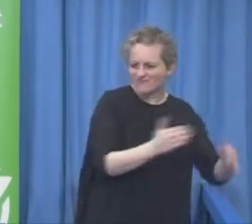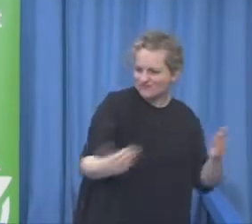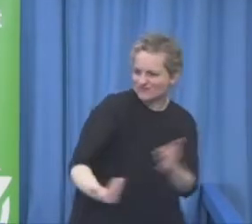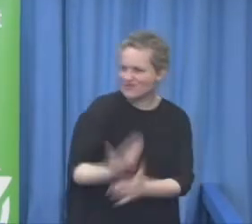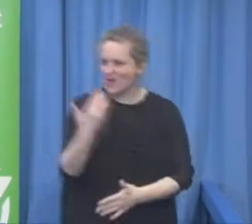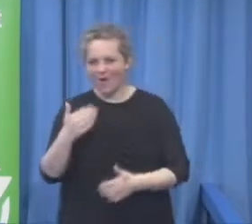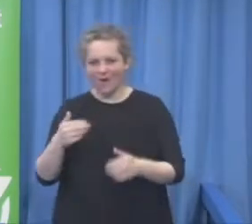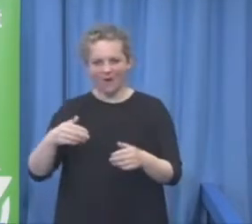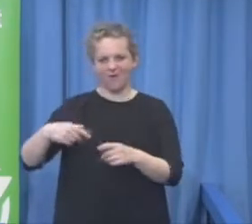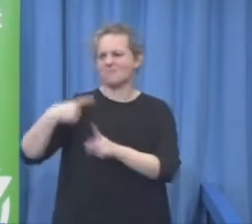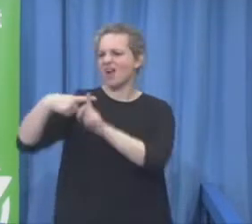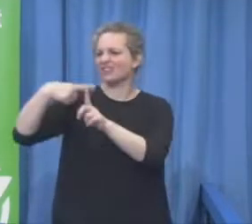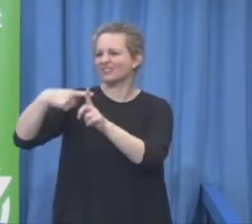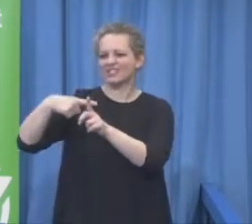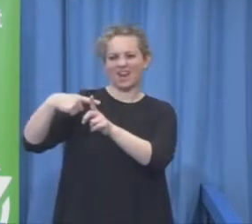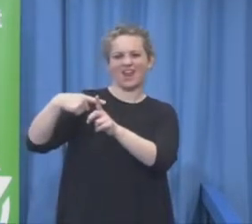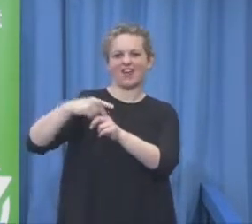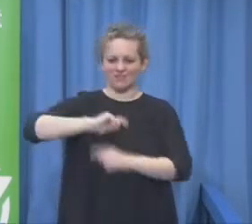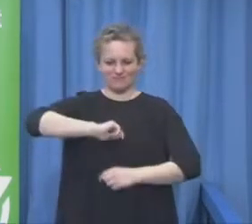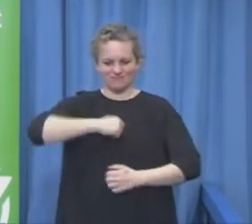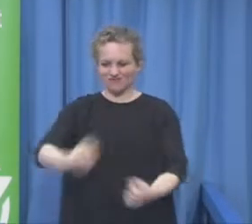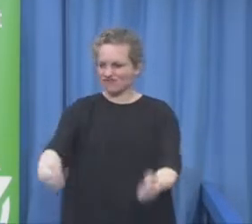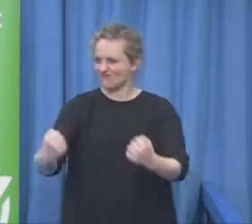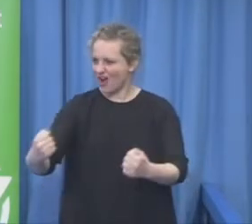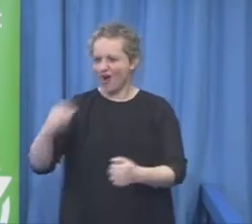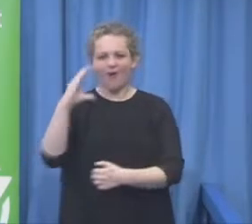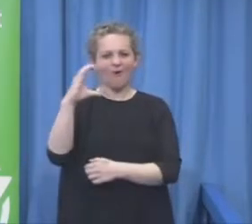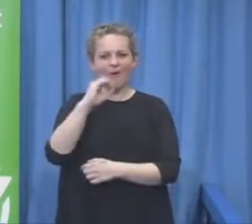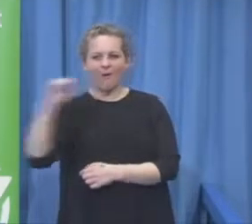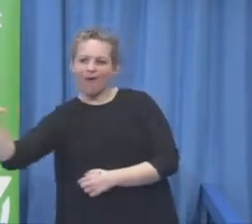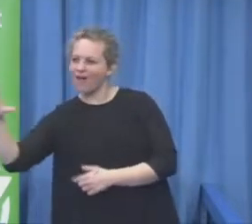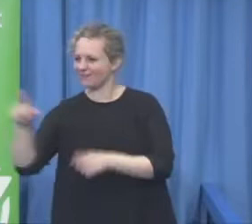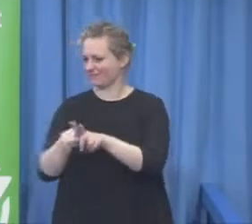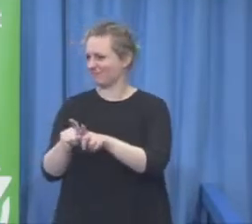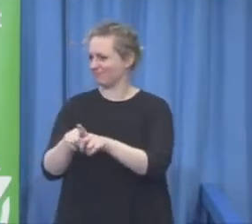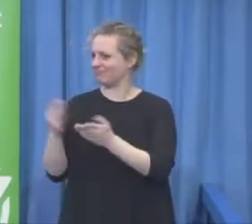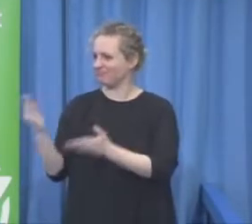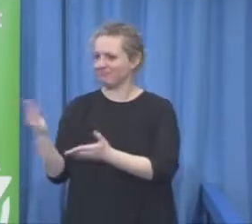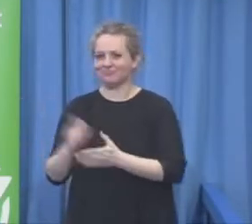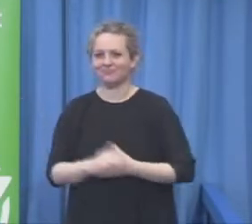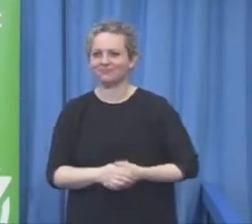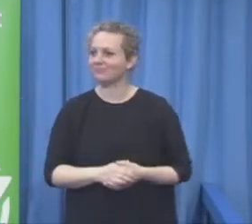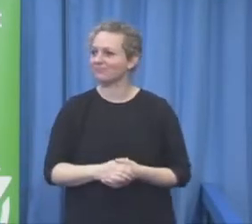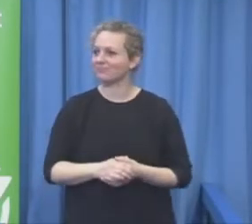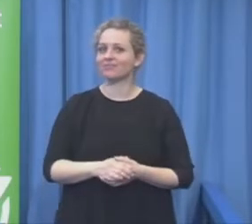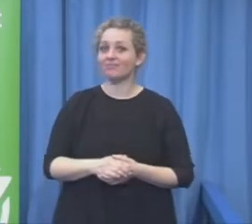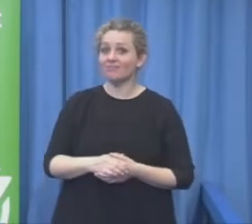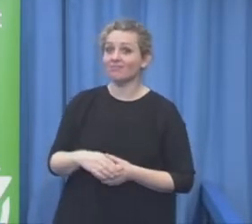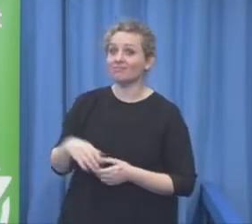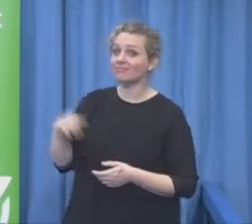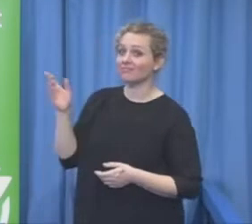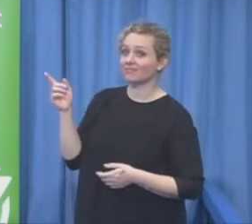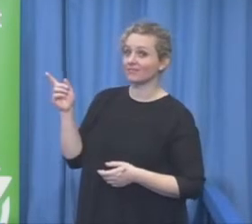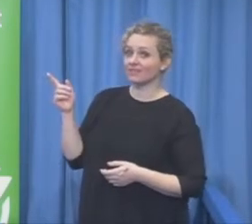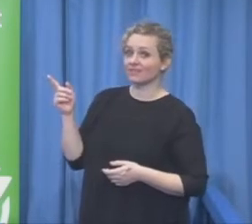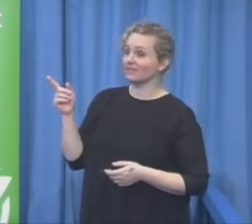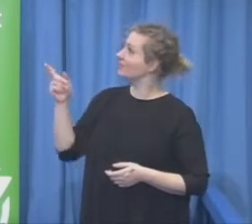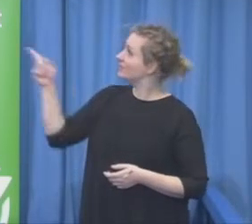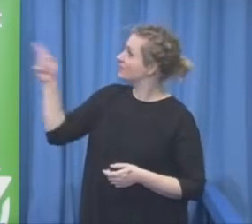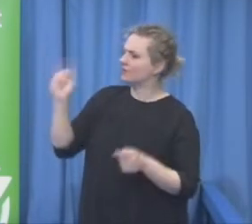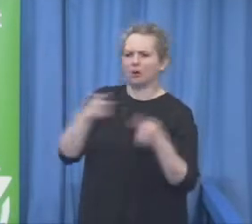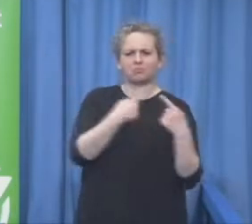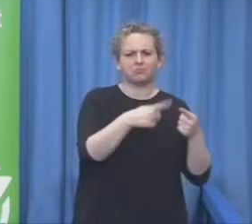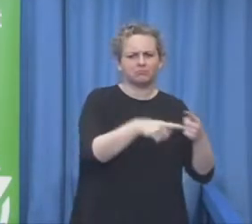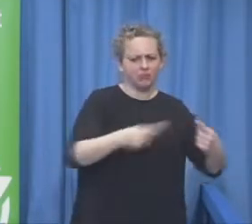our attitude hey let's go to the city this car yeah and then the next